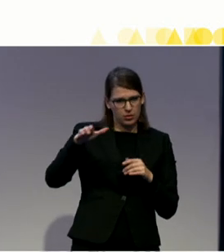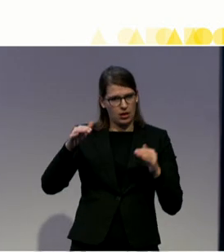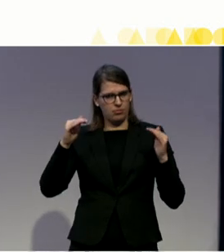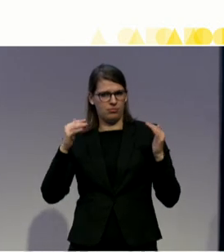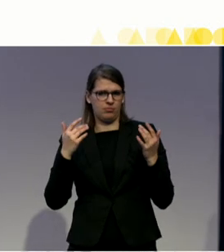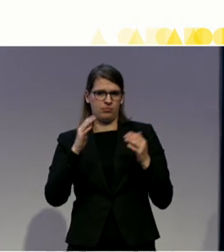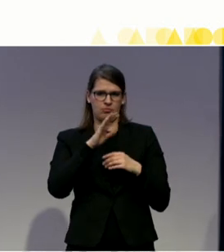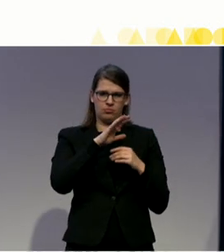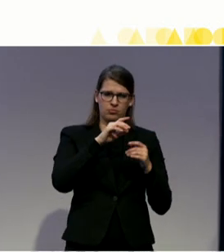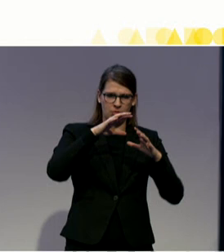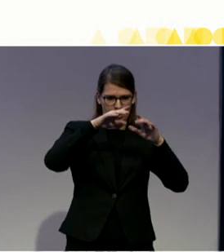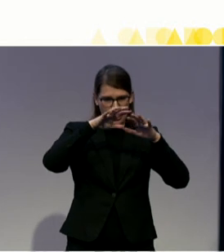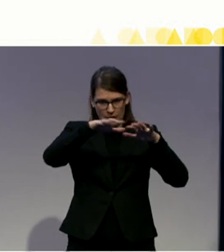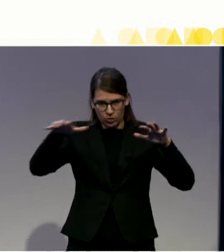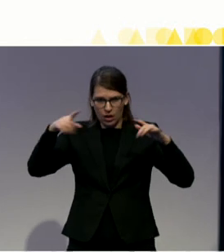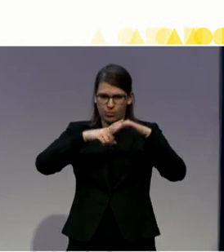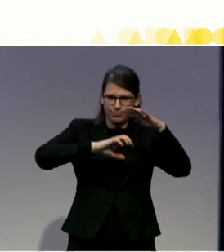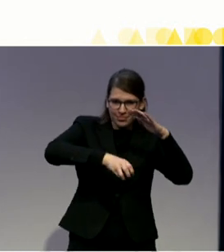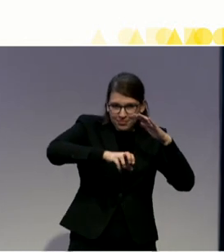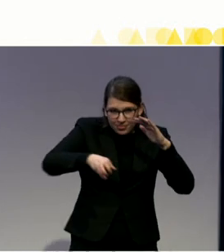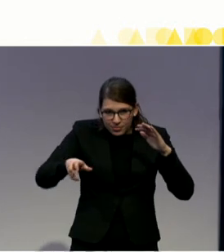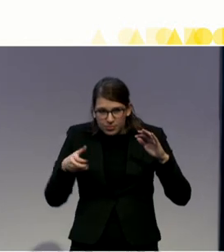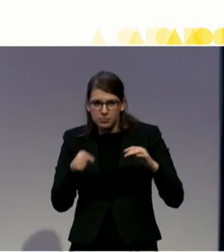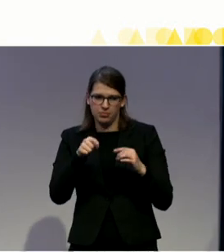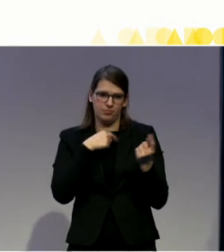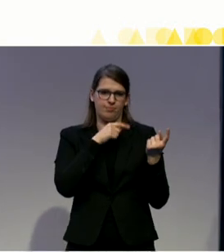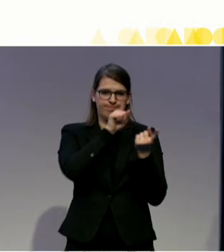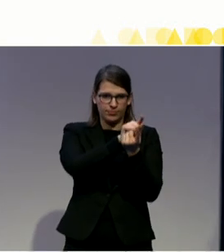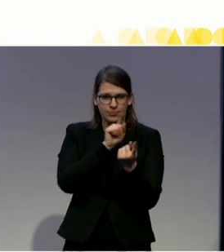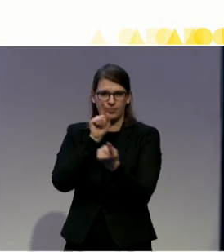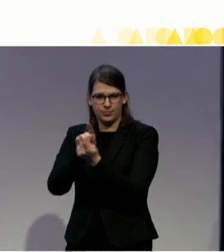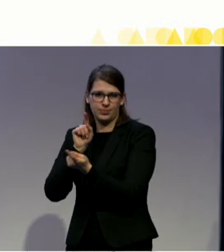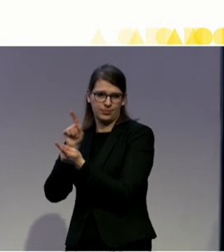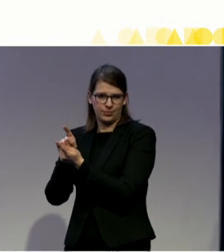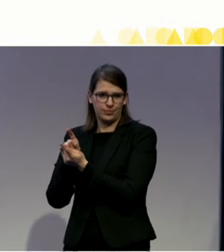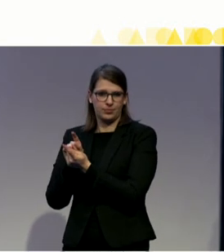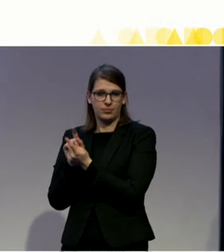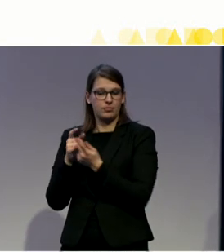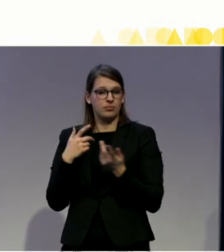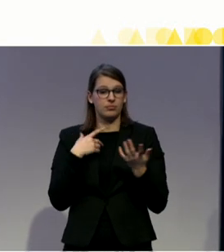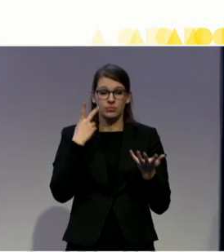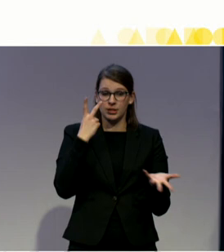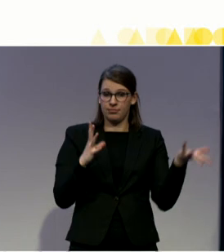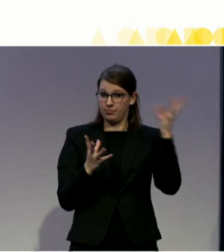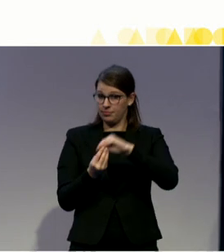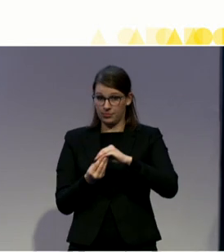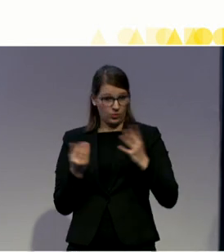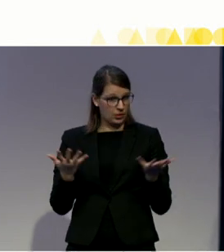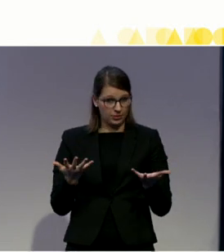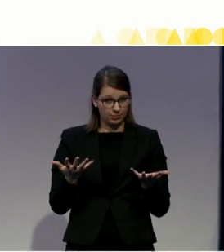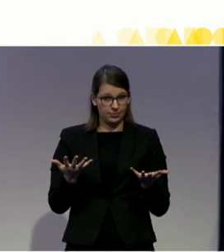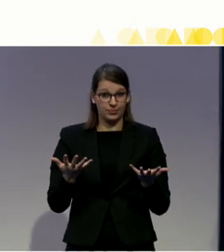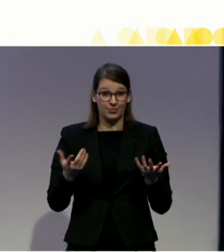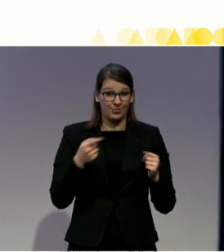What did we find? Firstly, we found that drivers and barriers of de-institutionalization are